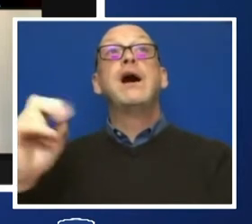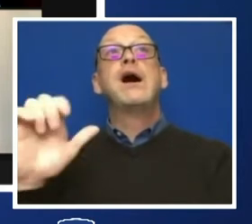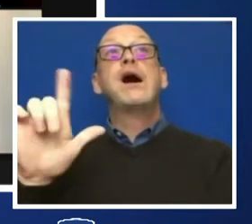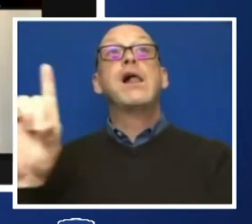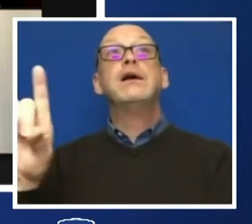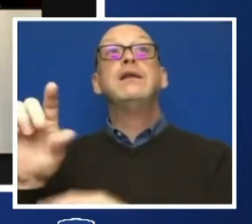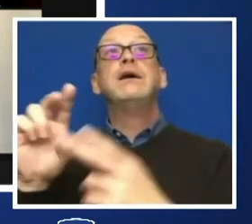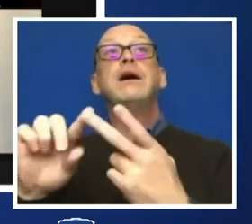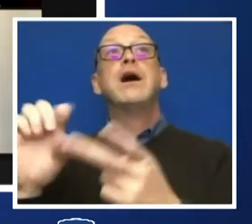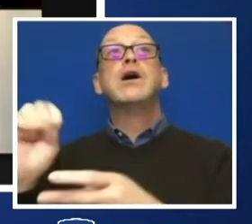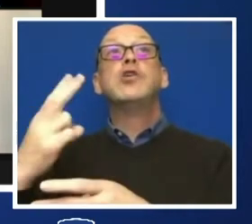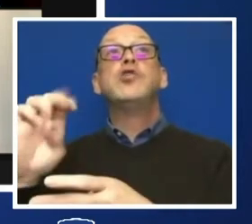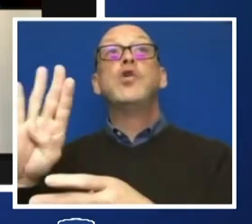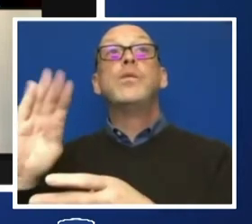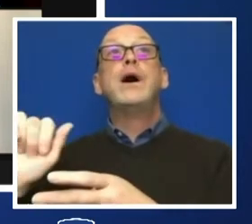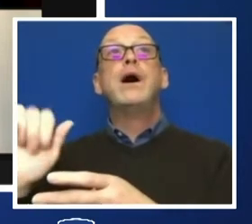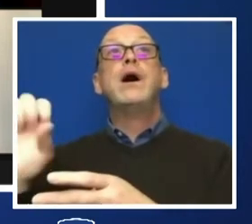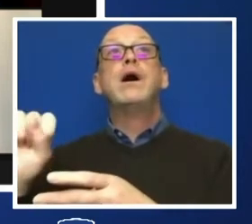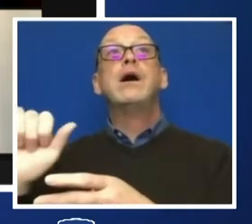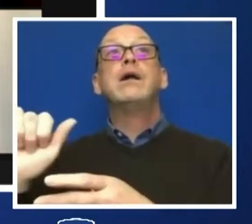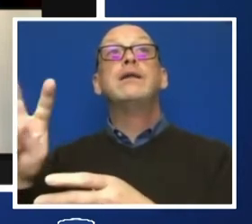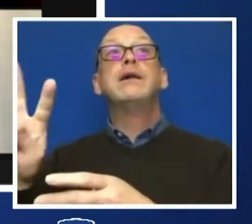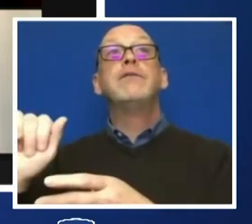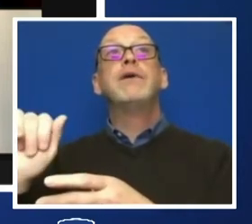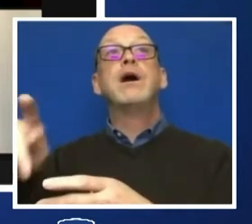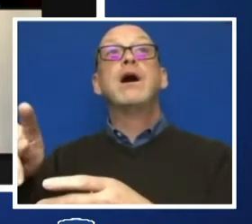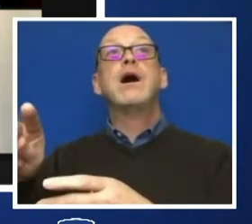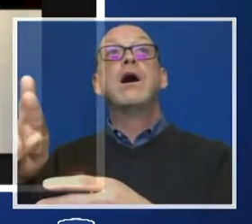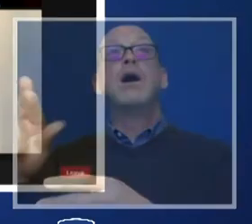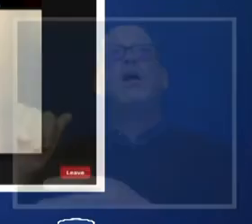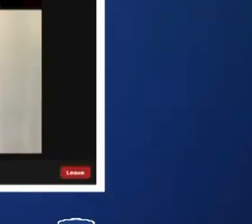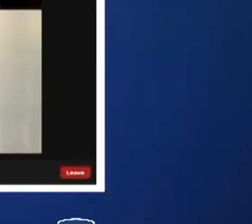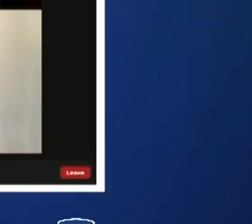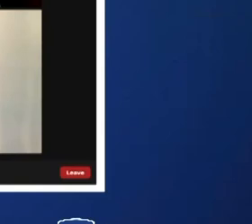the Student Code of Conduct Task Force.